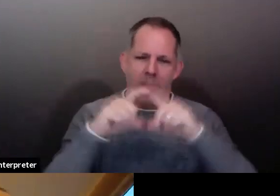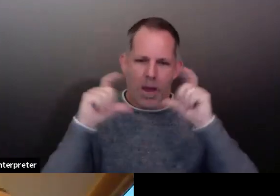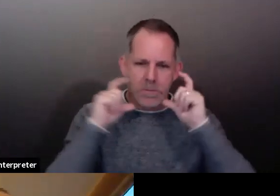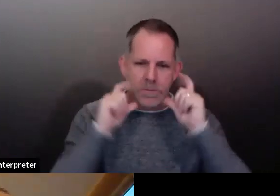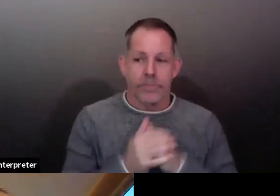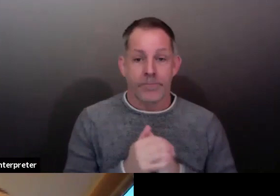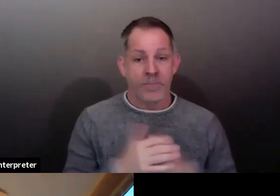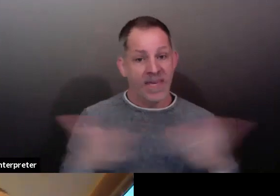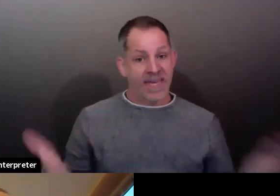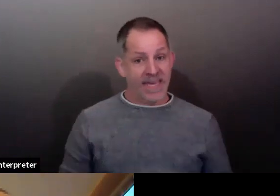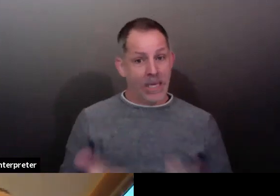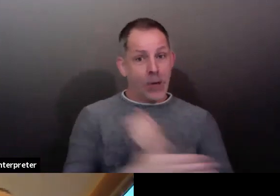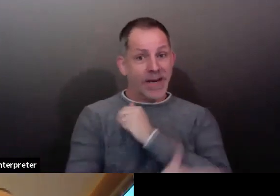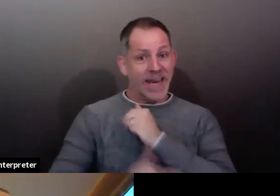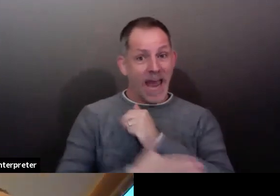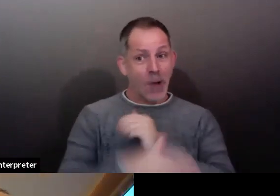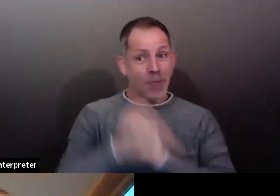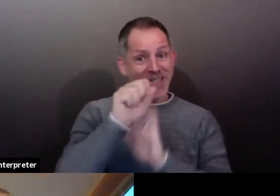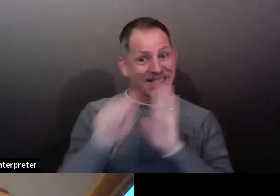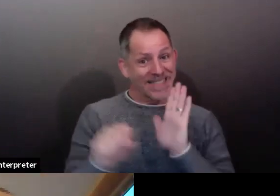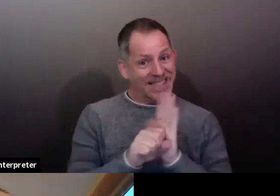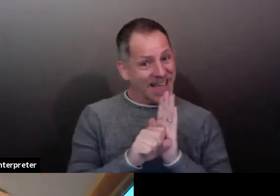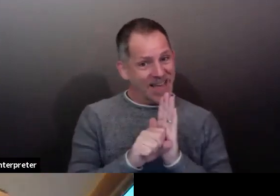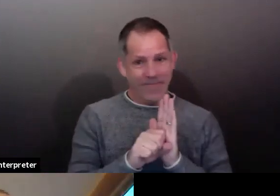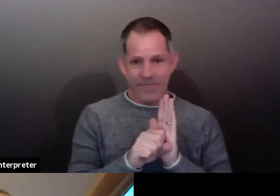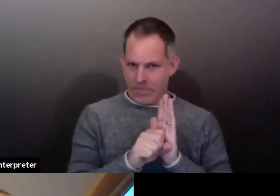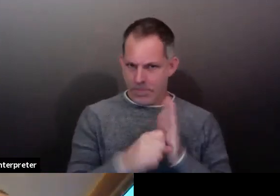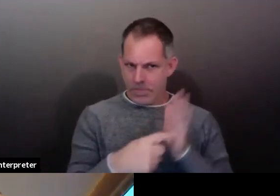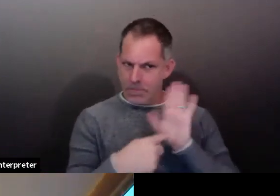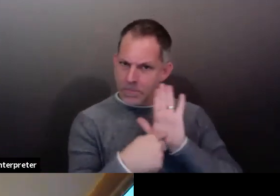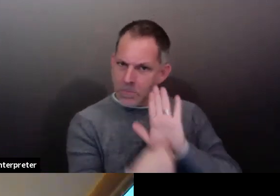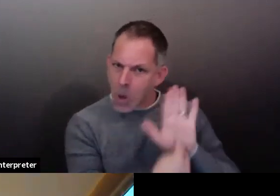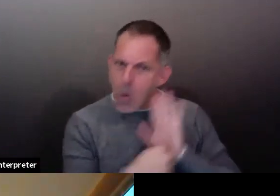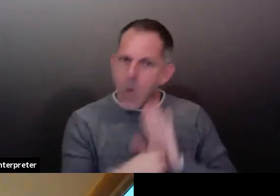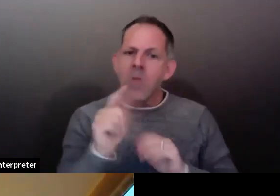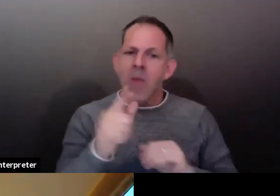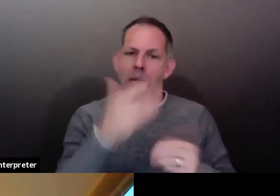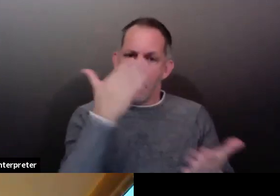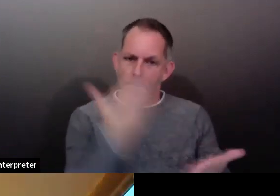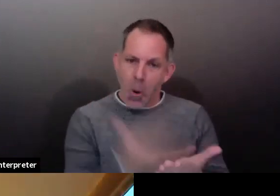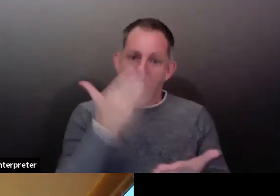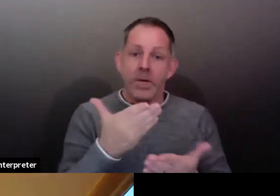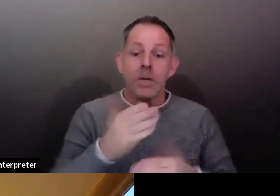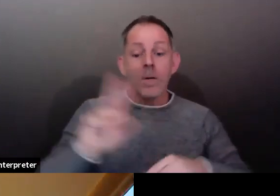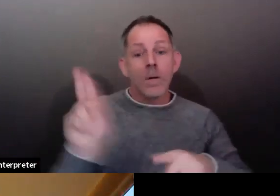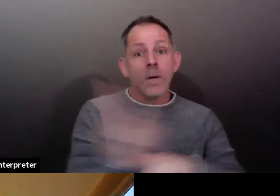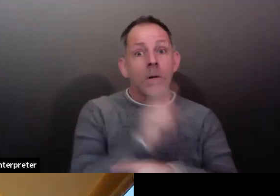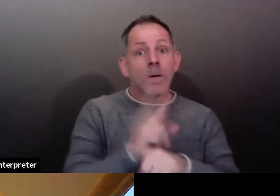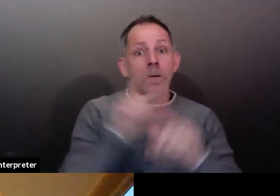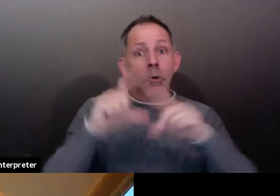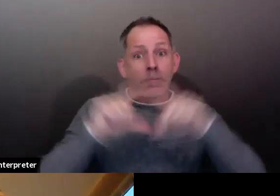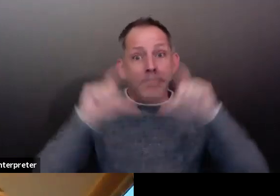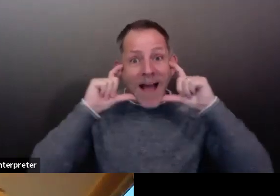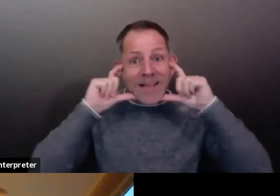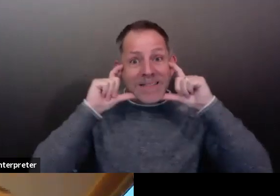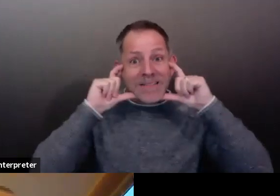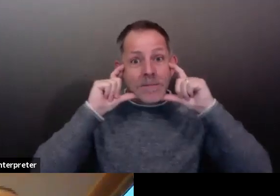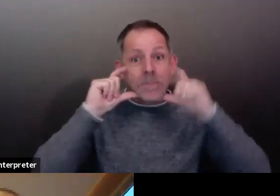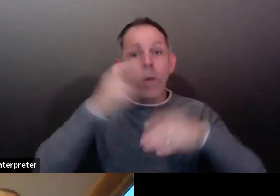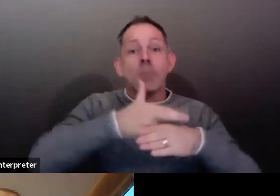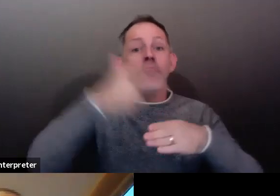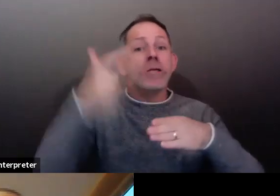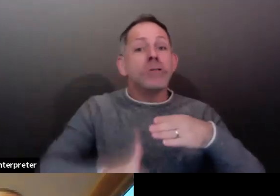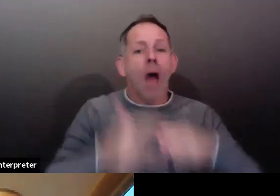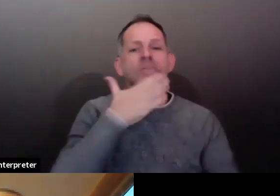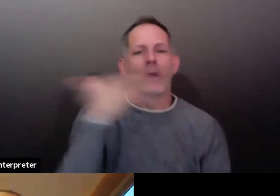face covering mandates have had a better outcome in the weeks and months that follow in terms of cases,